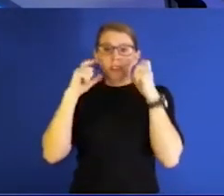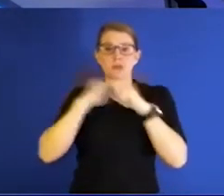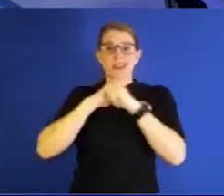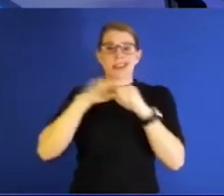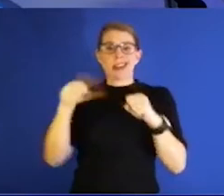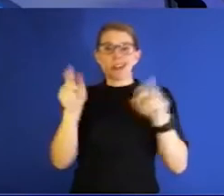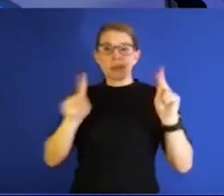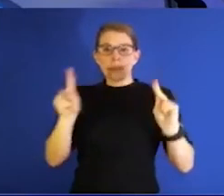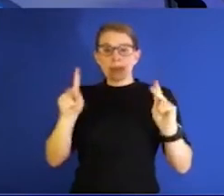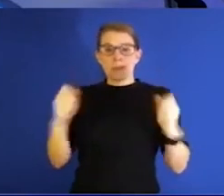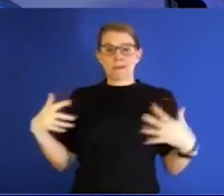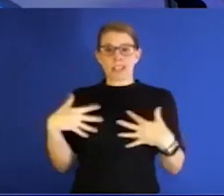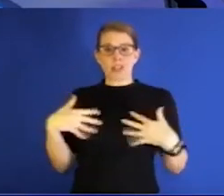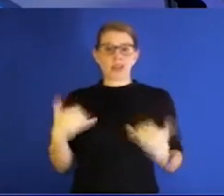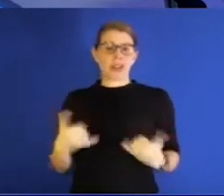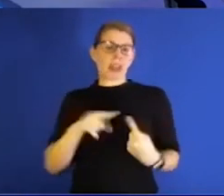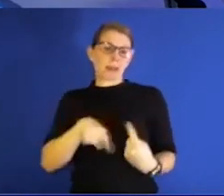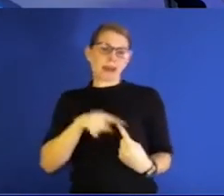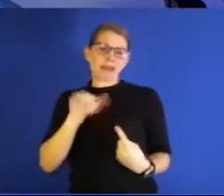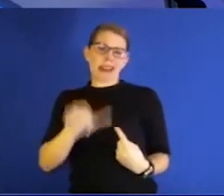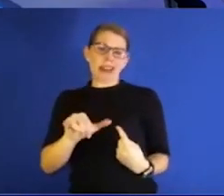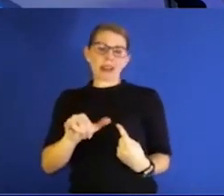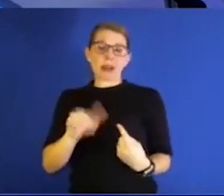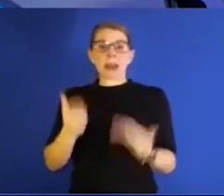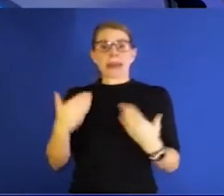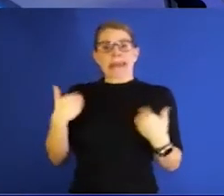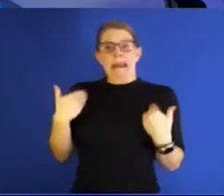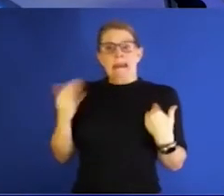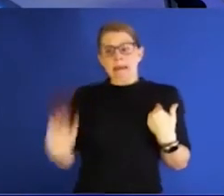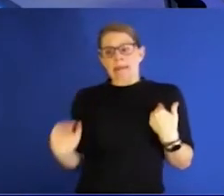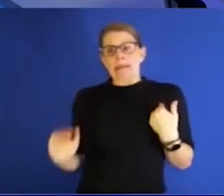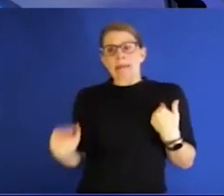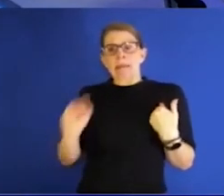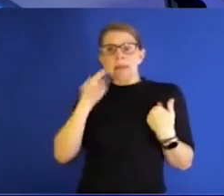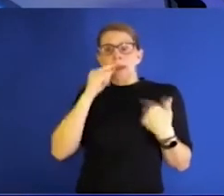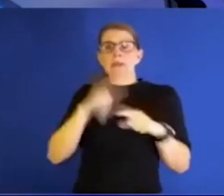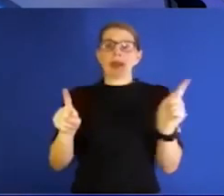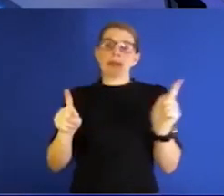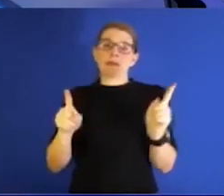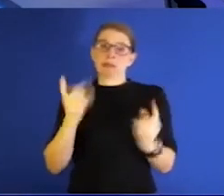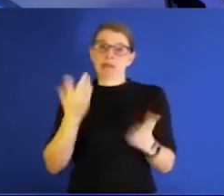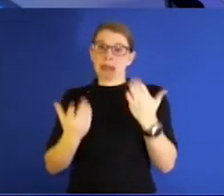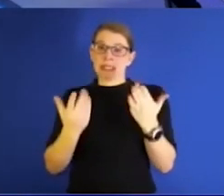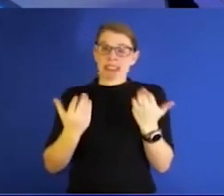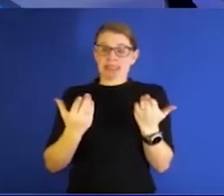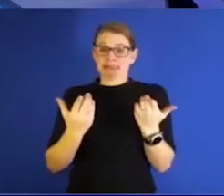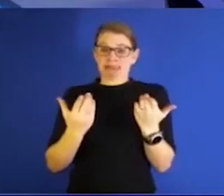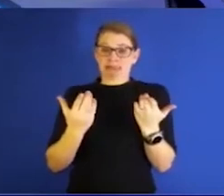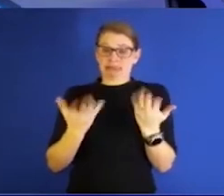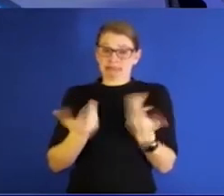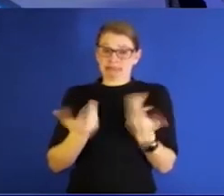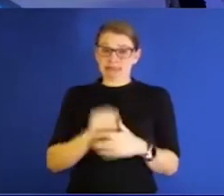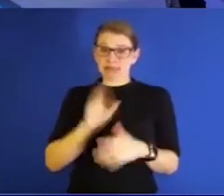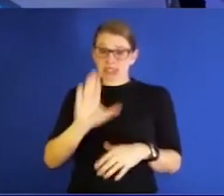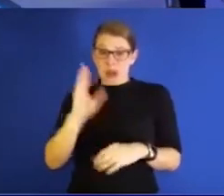fears today about that. And she may have younger kids, but maybe you can give us some insight into your thoughts about the big kids versus the little kids and